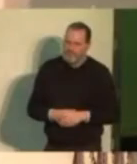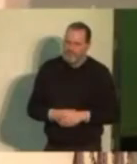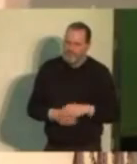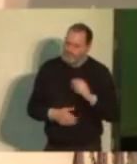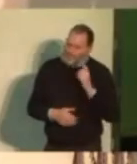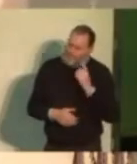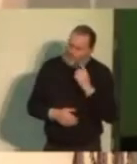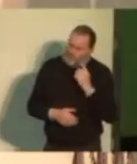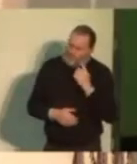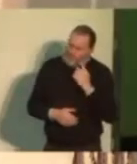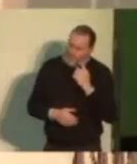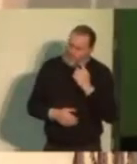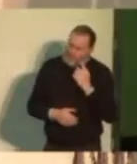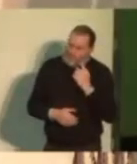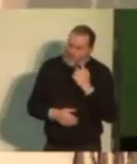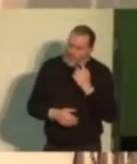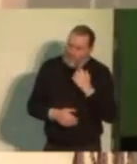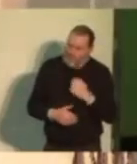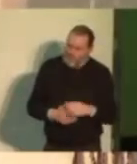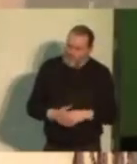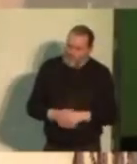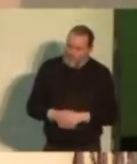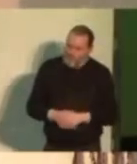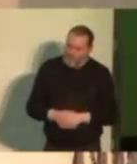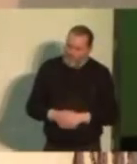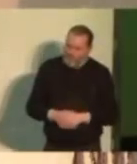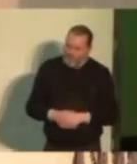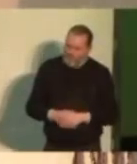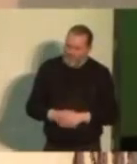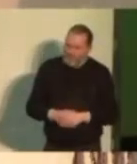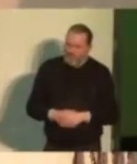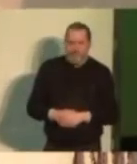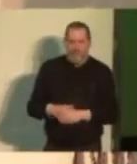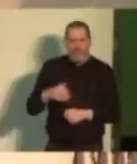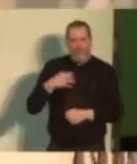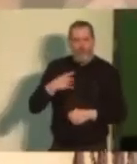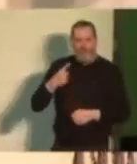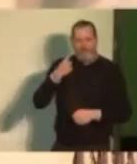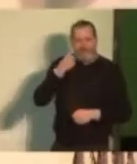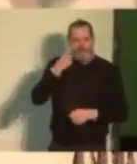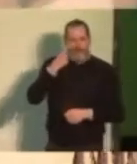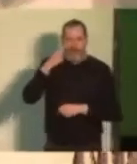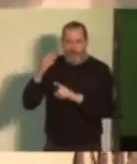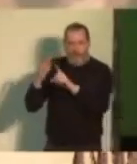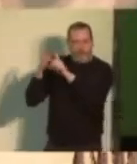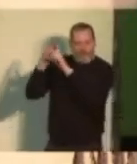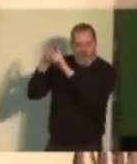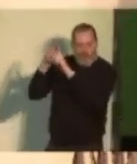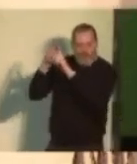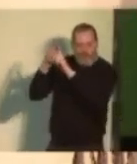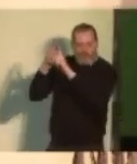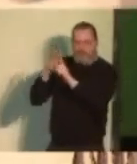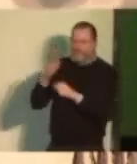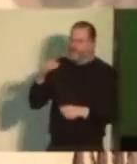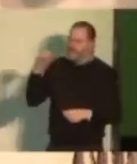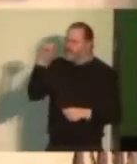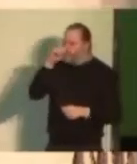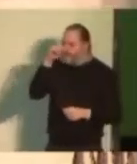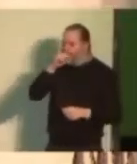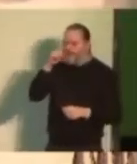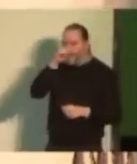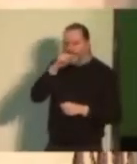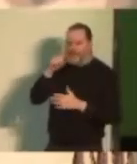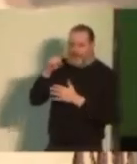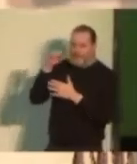Let us go forward together. Let's keep our eyes on the prize. Let's take on corporate greed. Let's